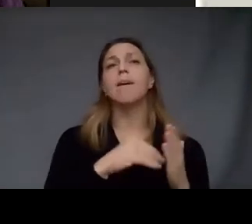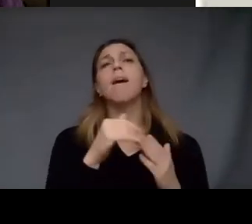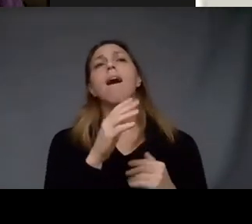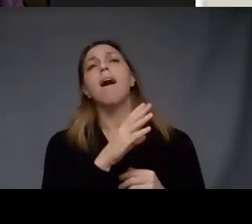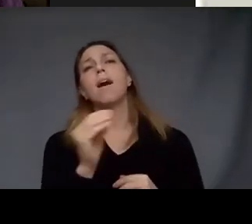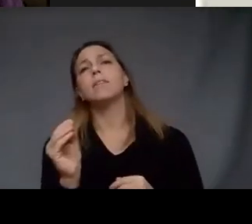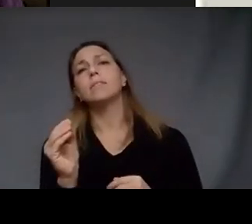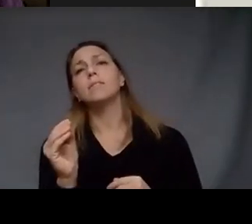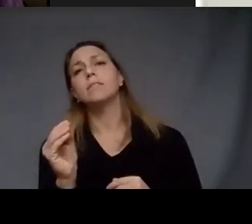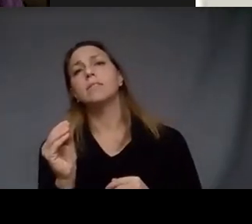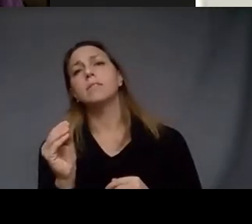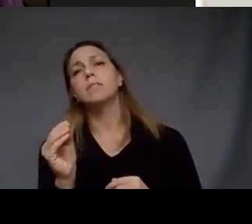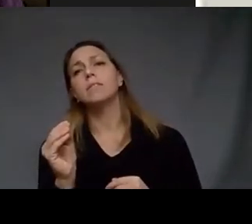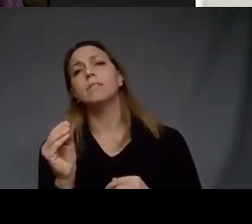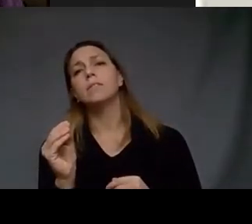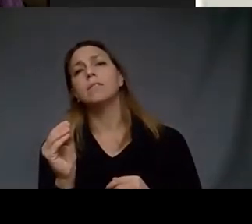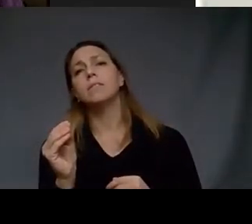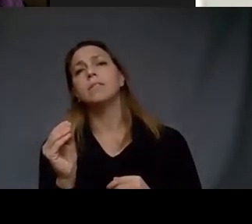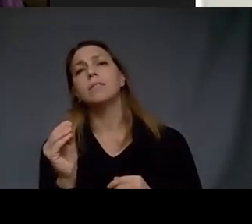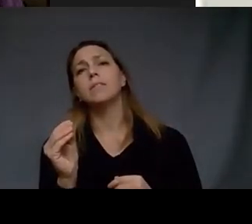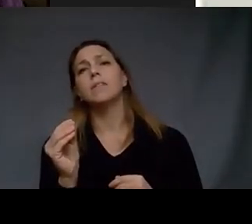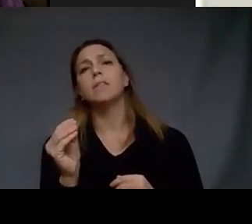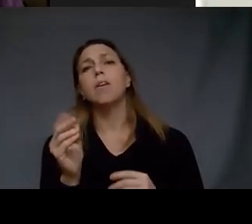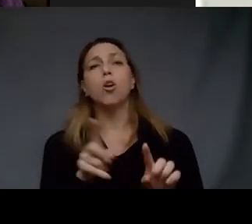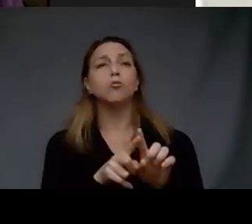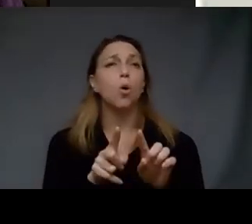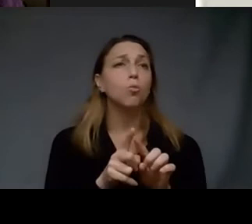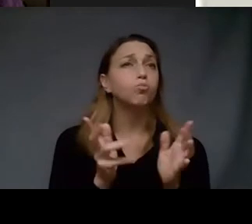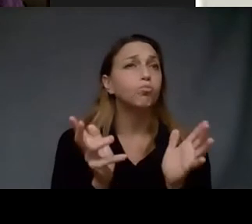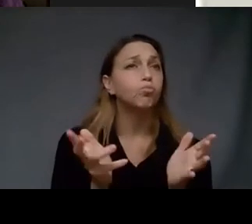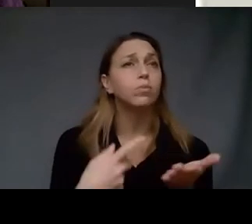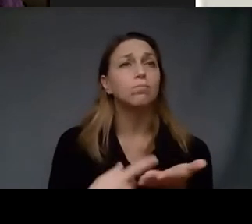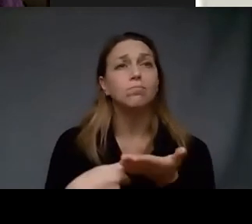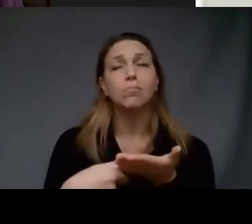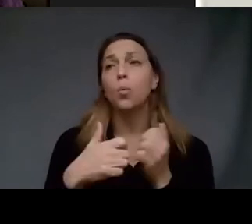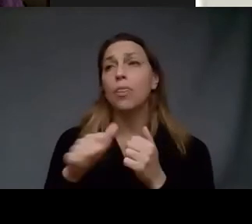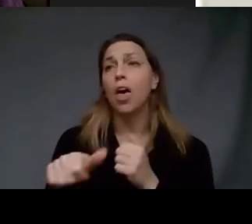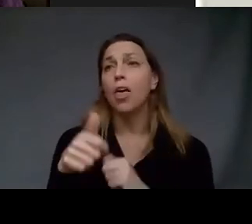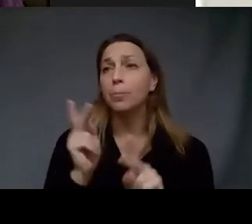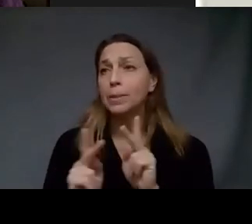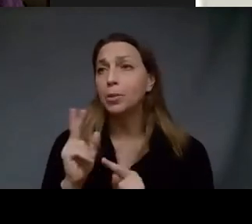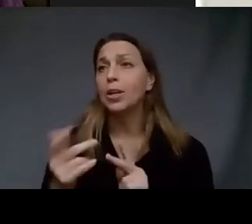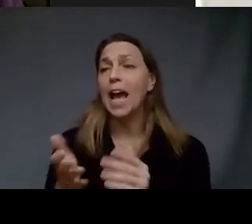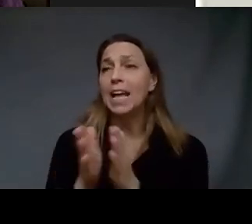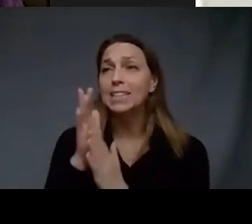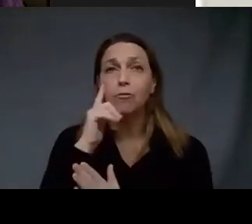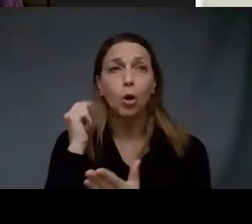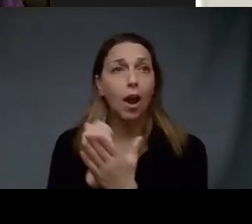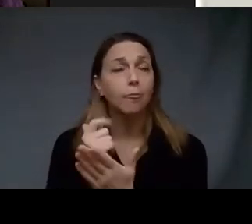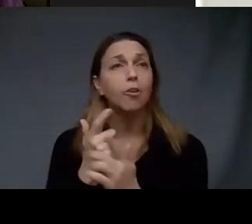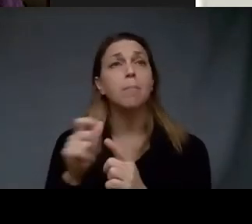getting you know having conversations with other people and guidance from other people